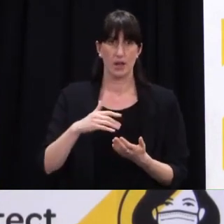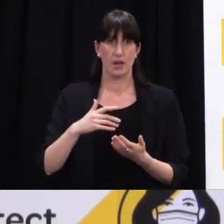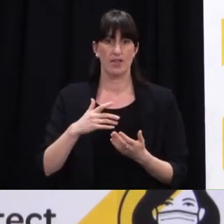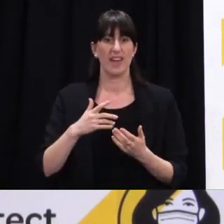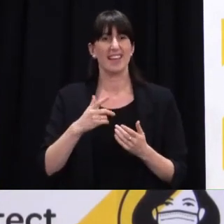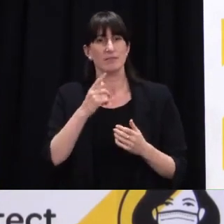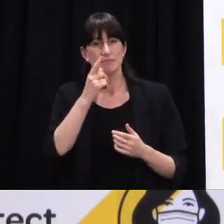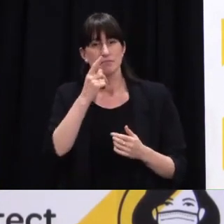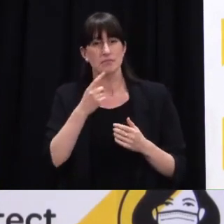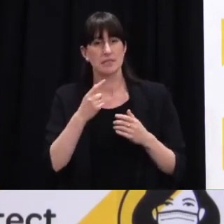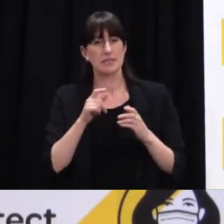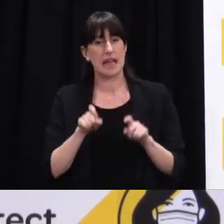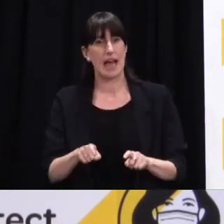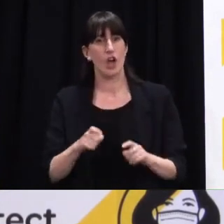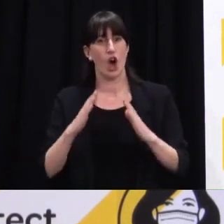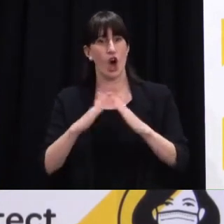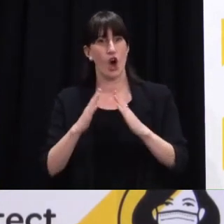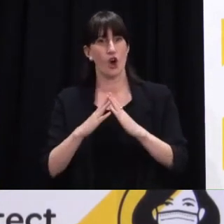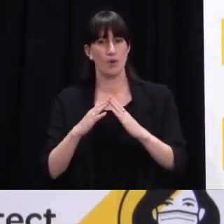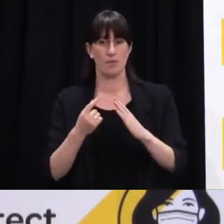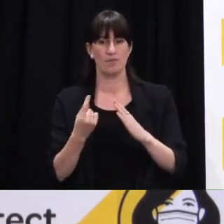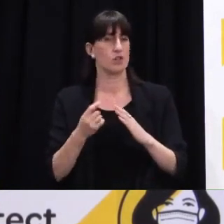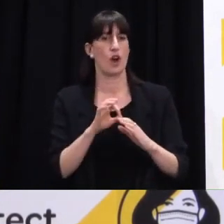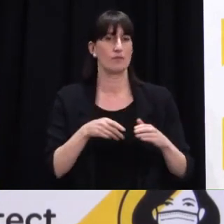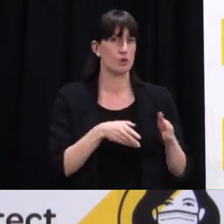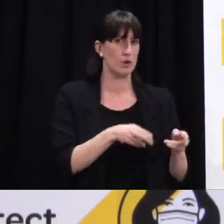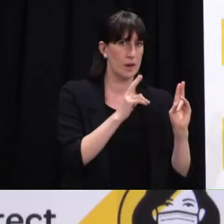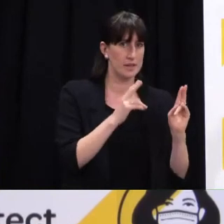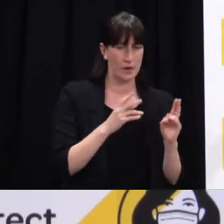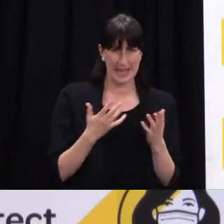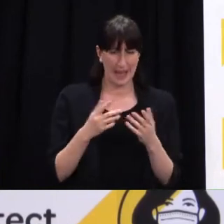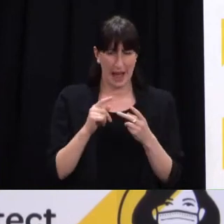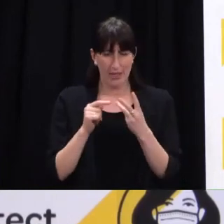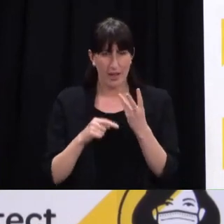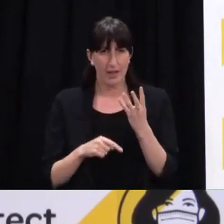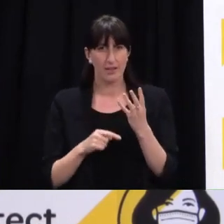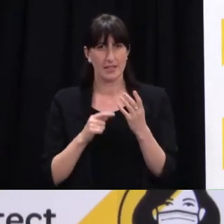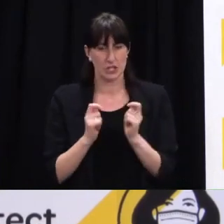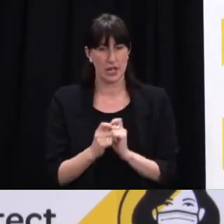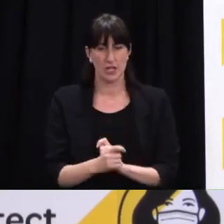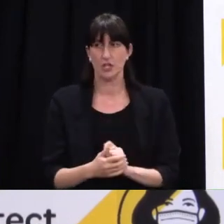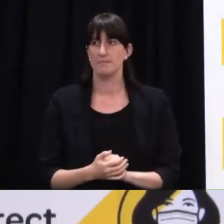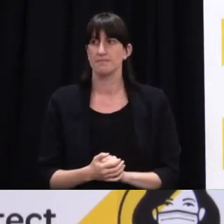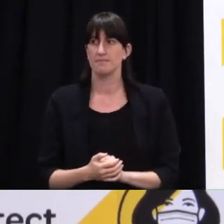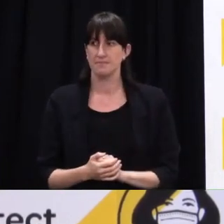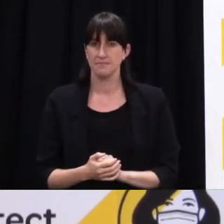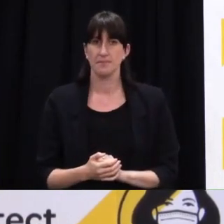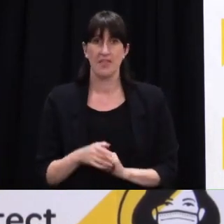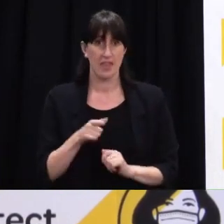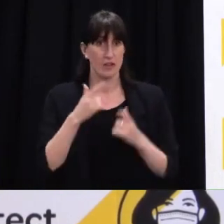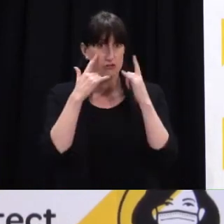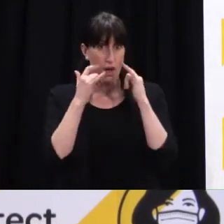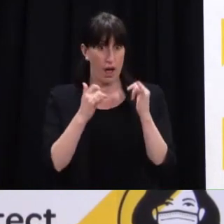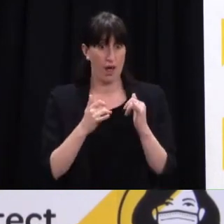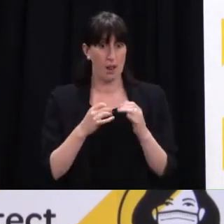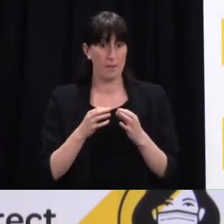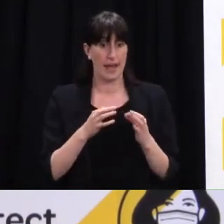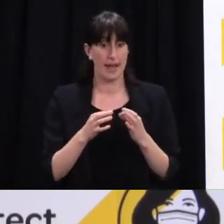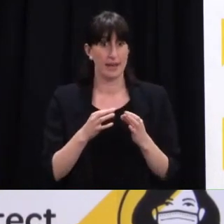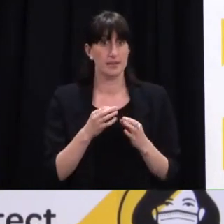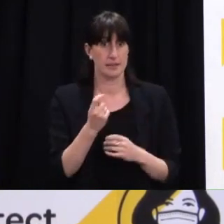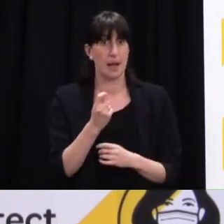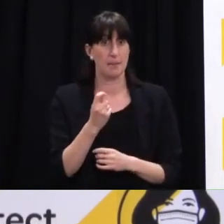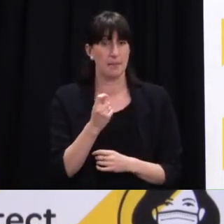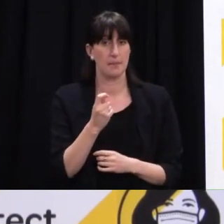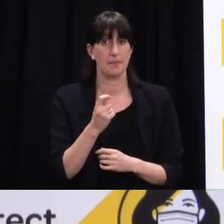no there isn't if anything of course we're seeing our vaccination programme really speed up and the quicker we can move through that the more flexibility